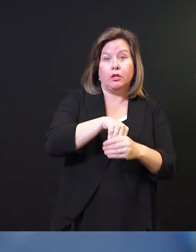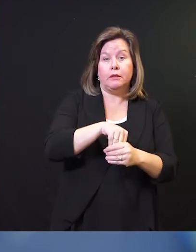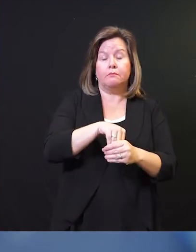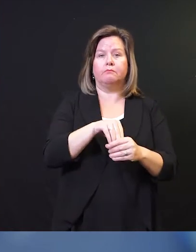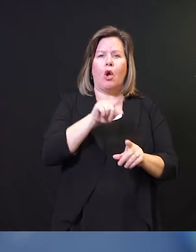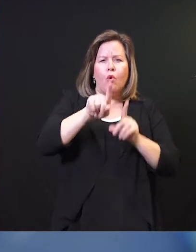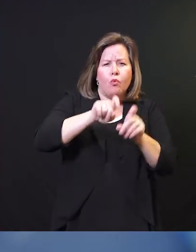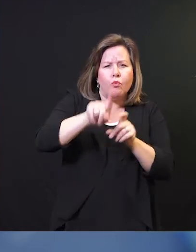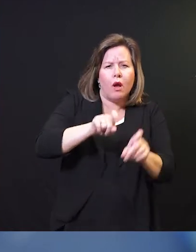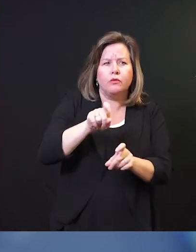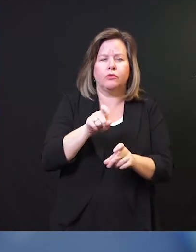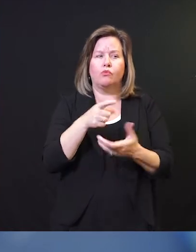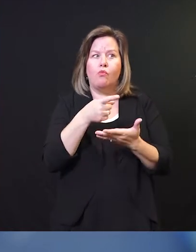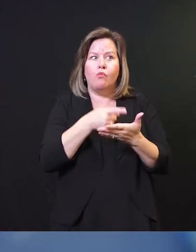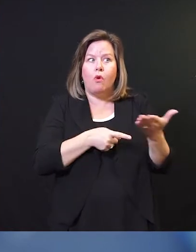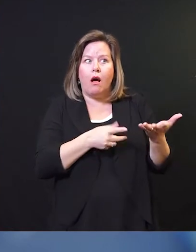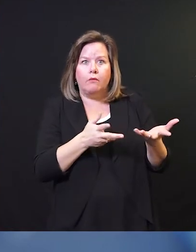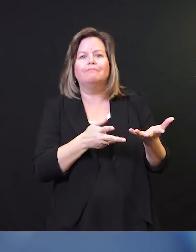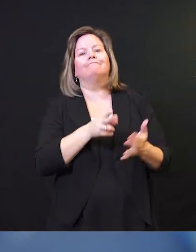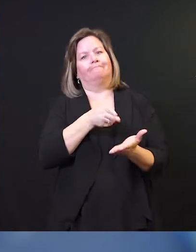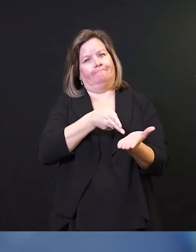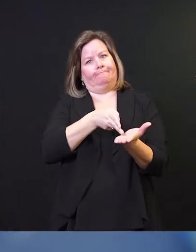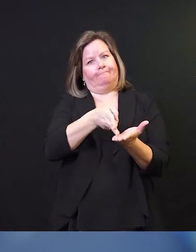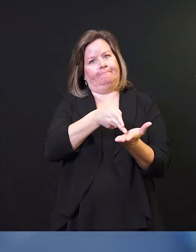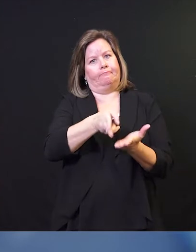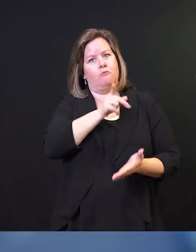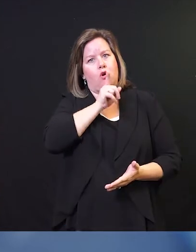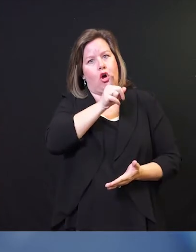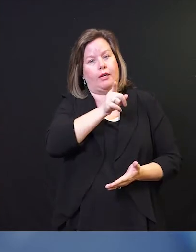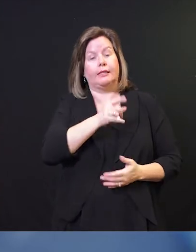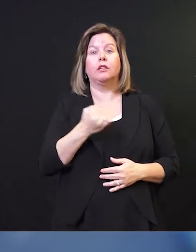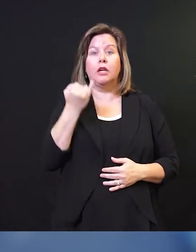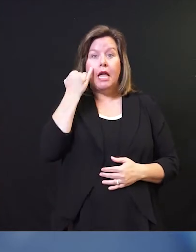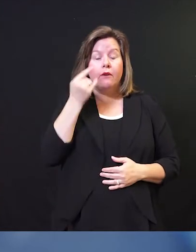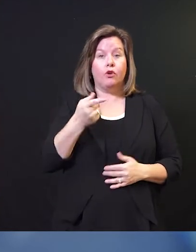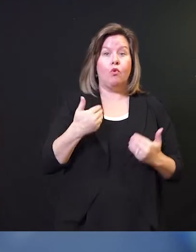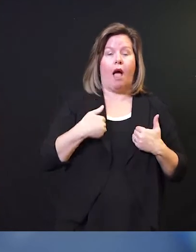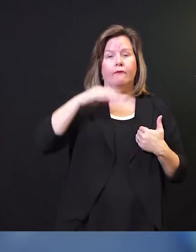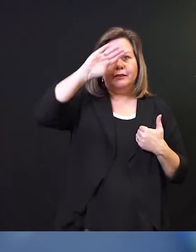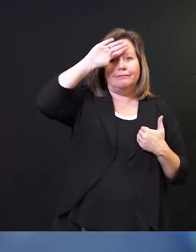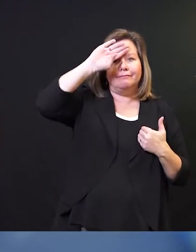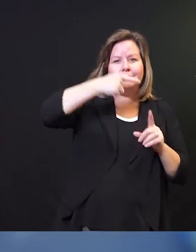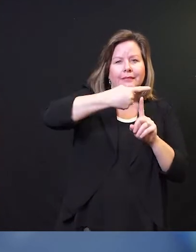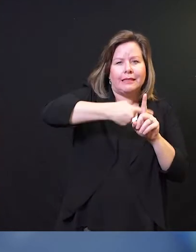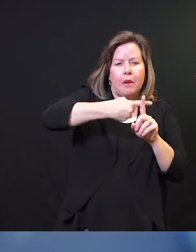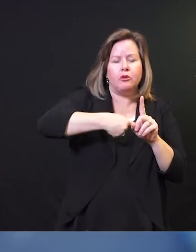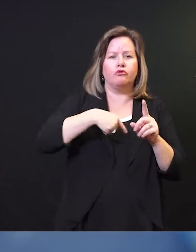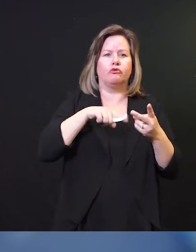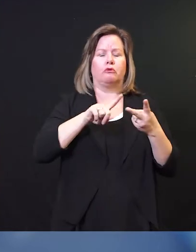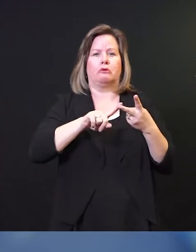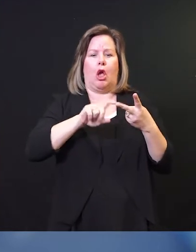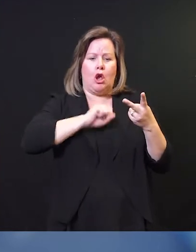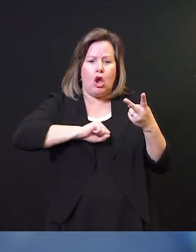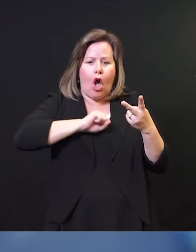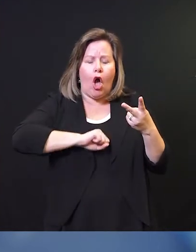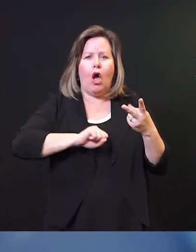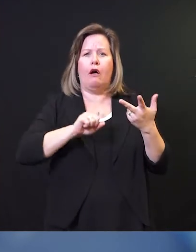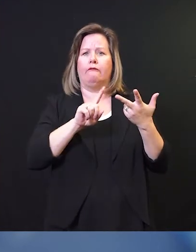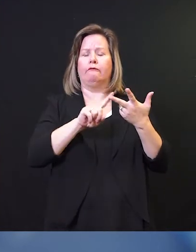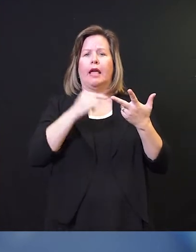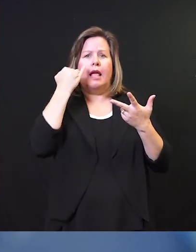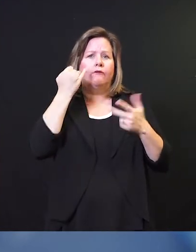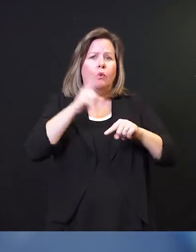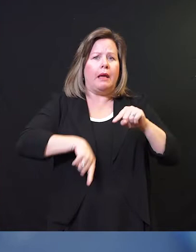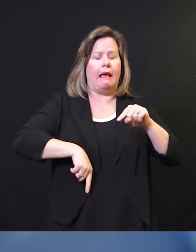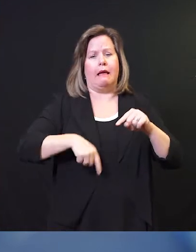those screenings. You'll probably be asked about a temperature or a cough or a fever or difficulty breathing that you may have.